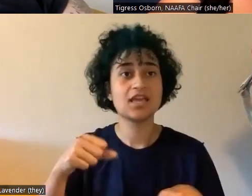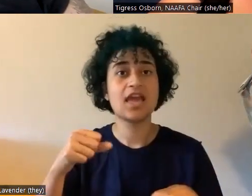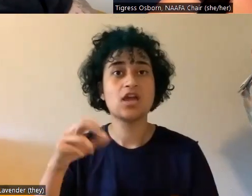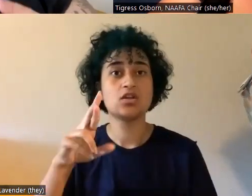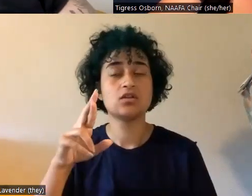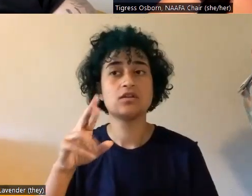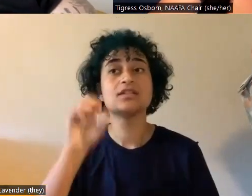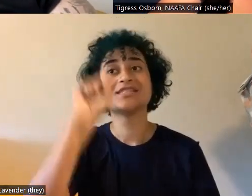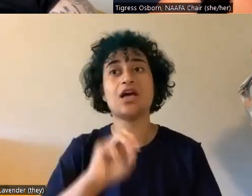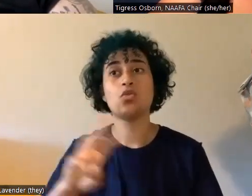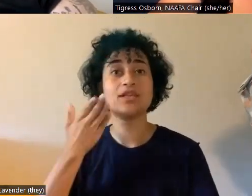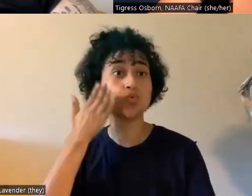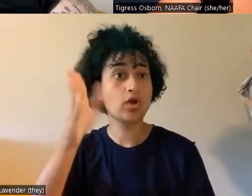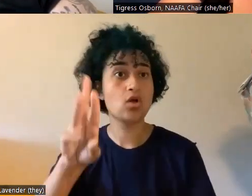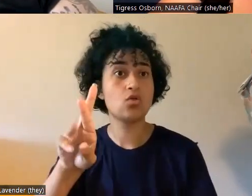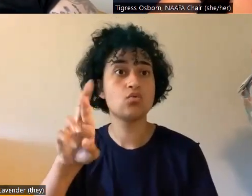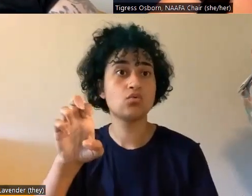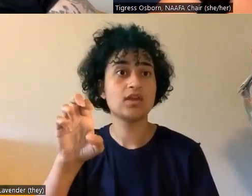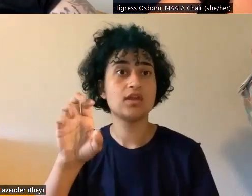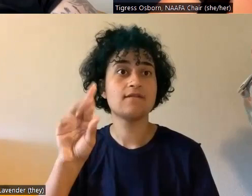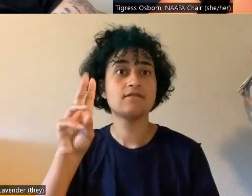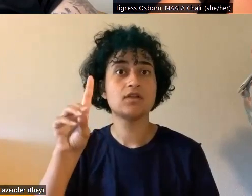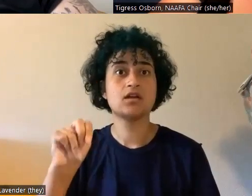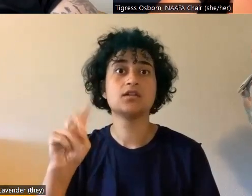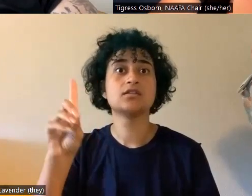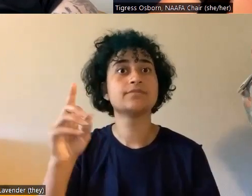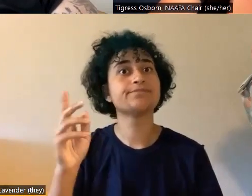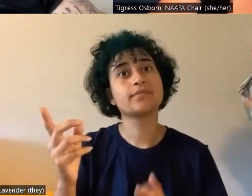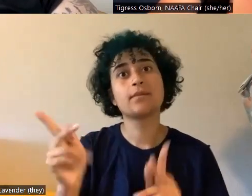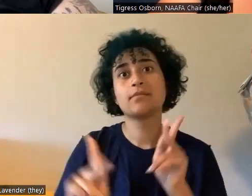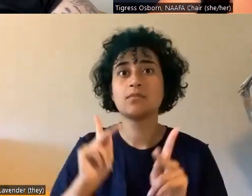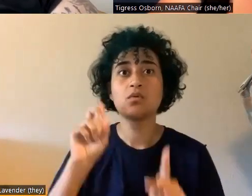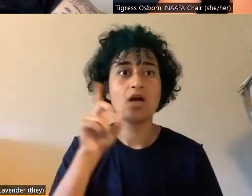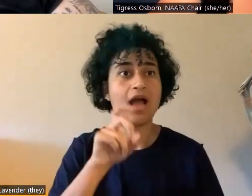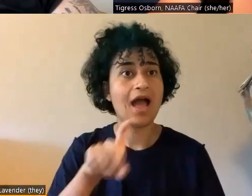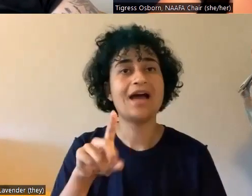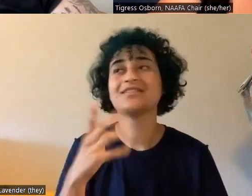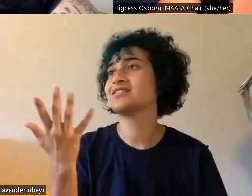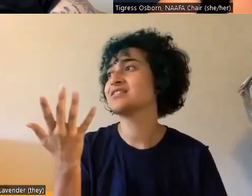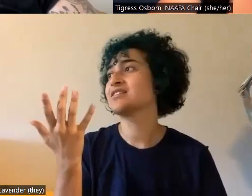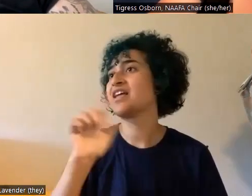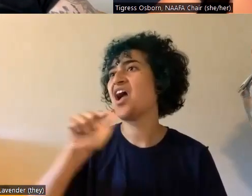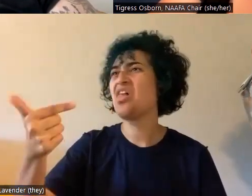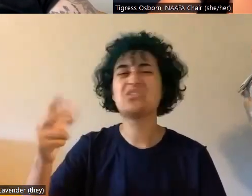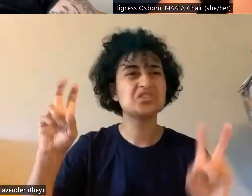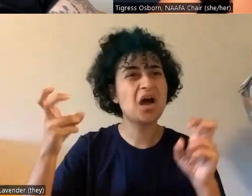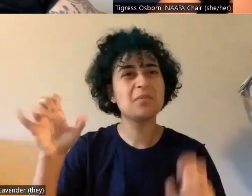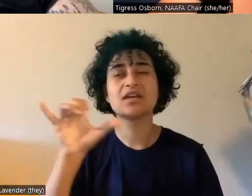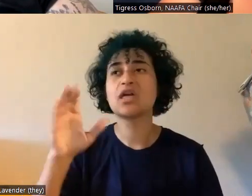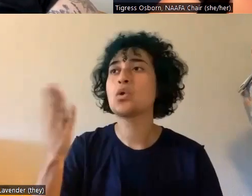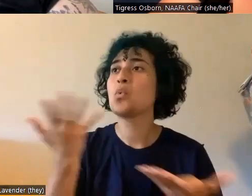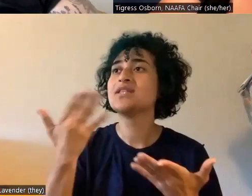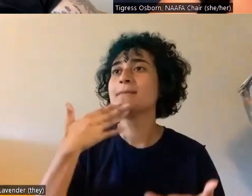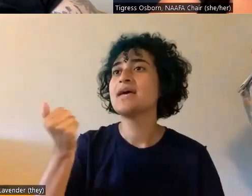People ask about what's a good home bidet option. Um, there's all kinds of different ones